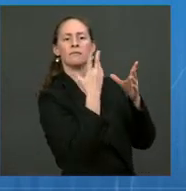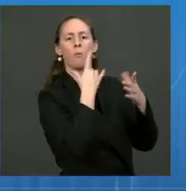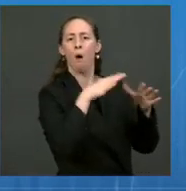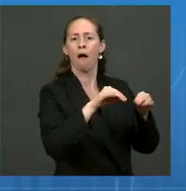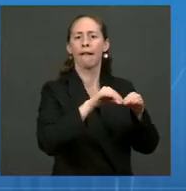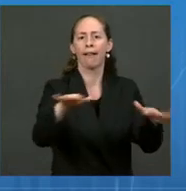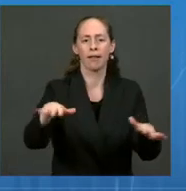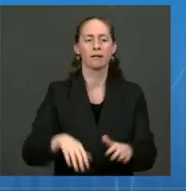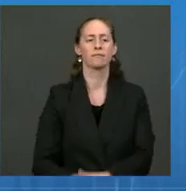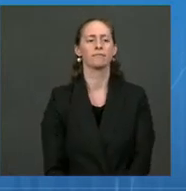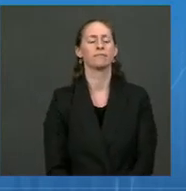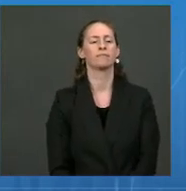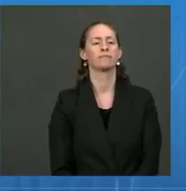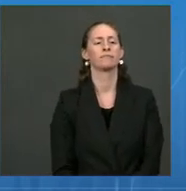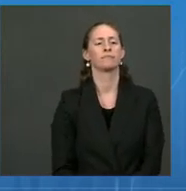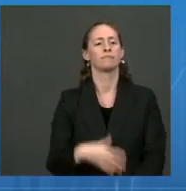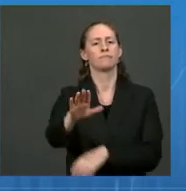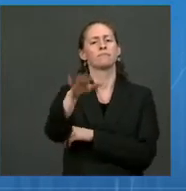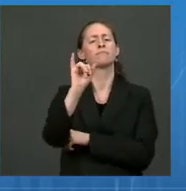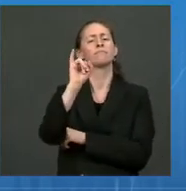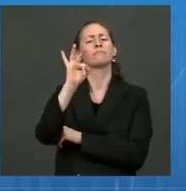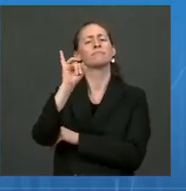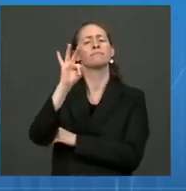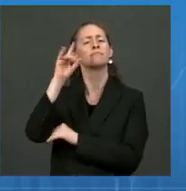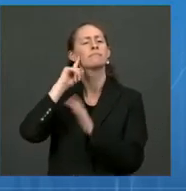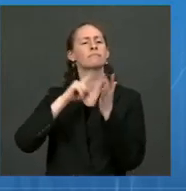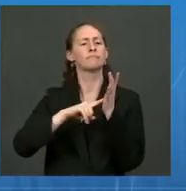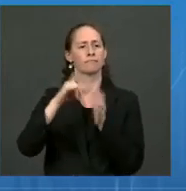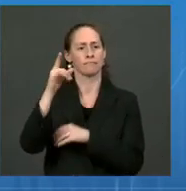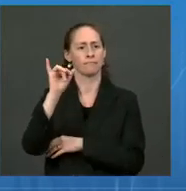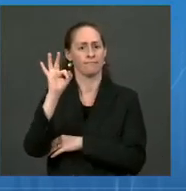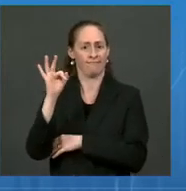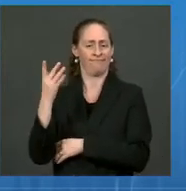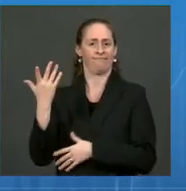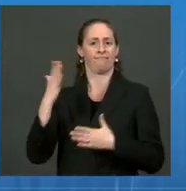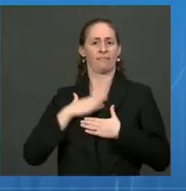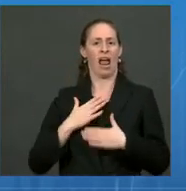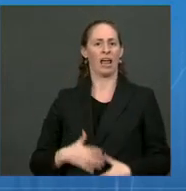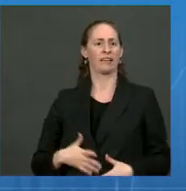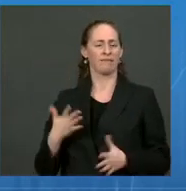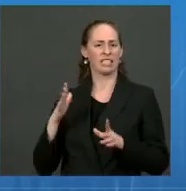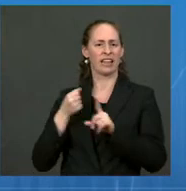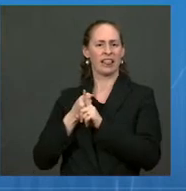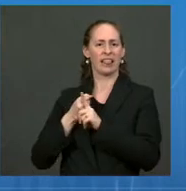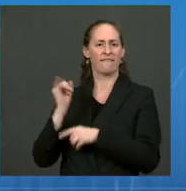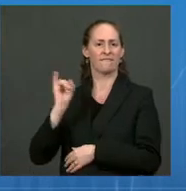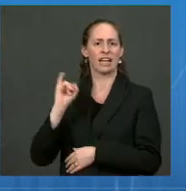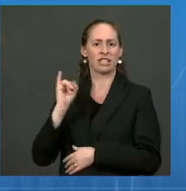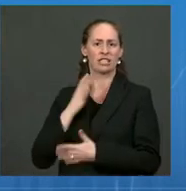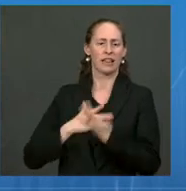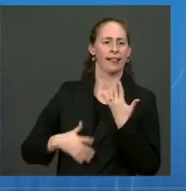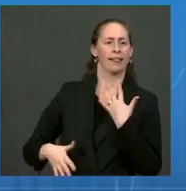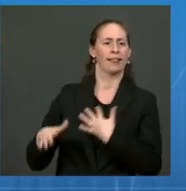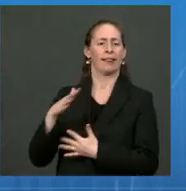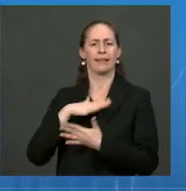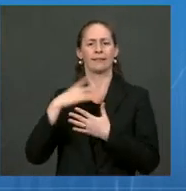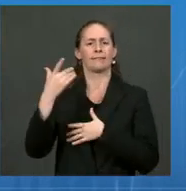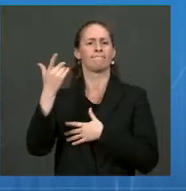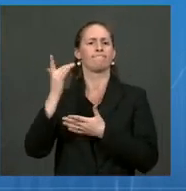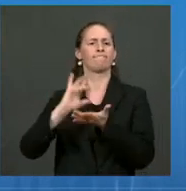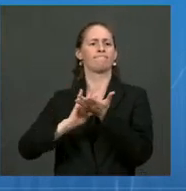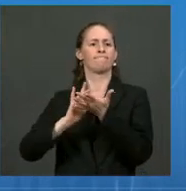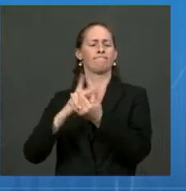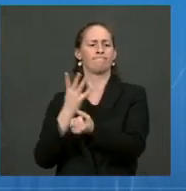triggers changes in the body that increase the risk of other conditions, such as cardiovascular disease and